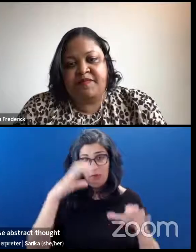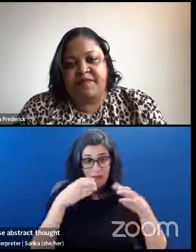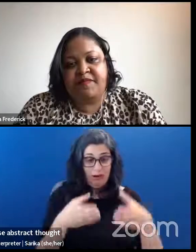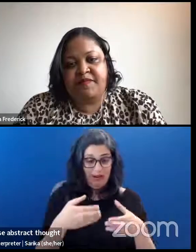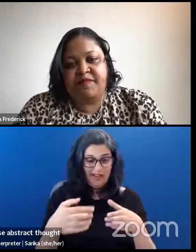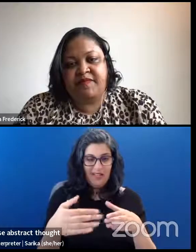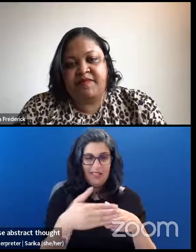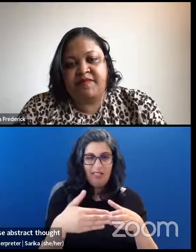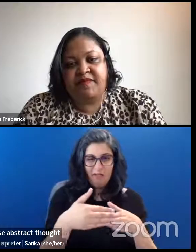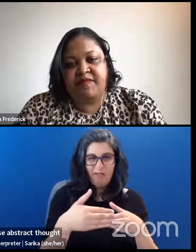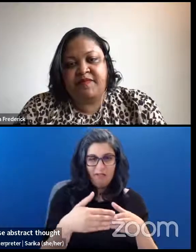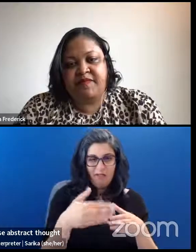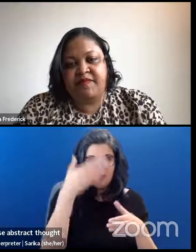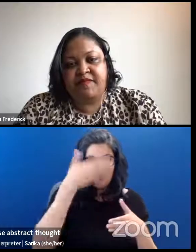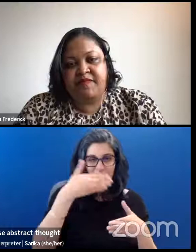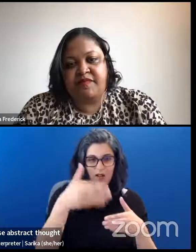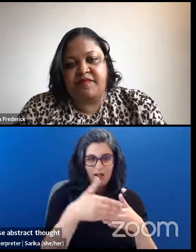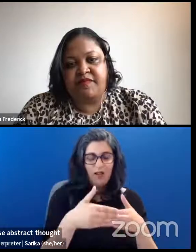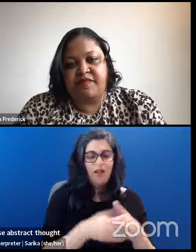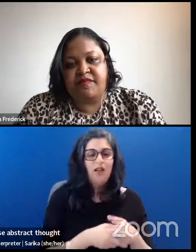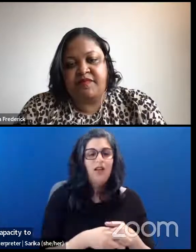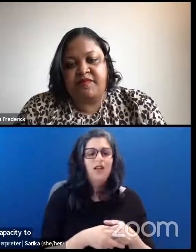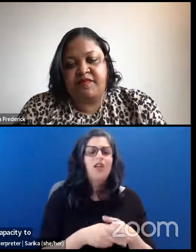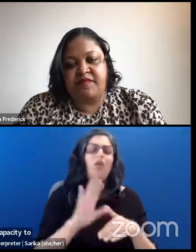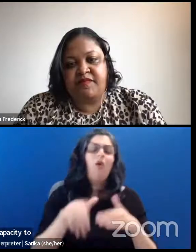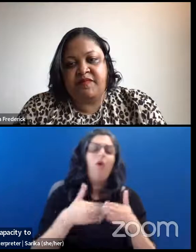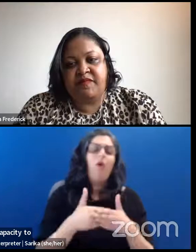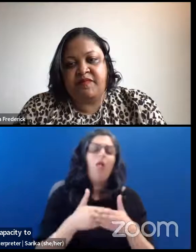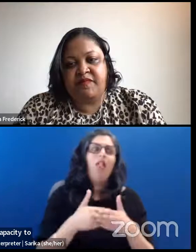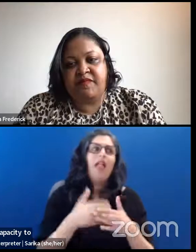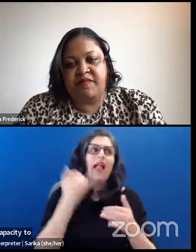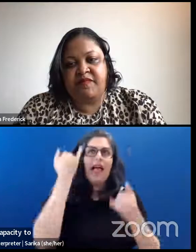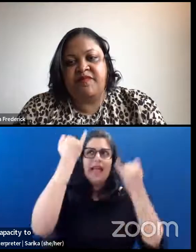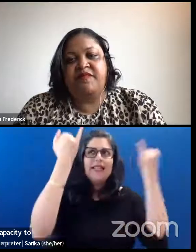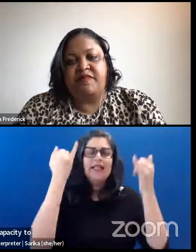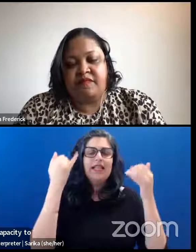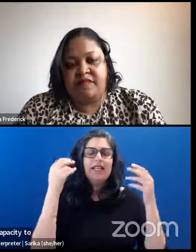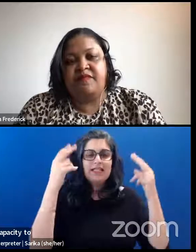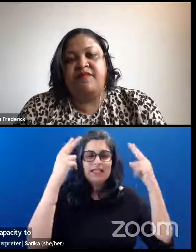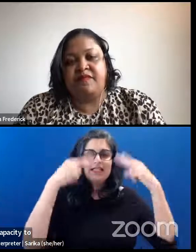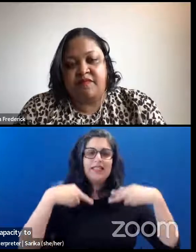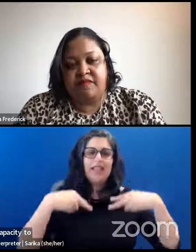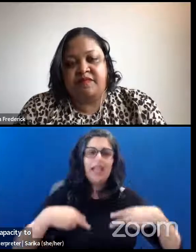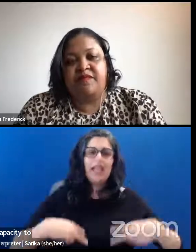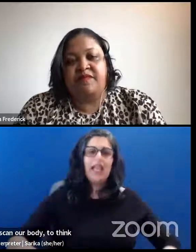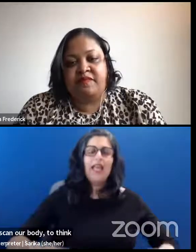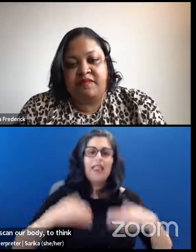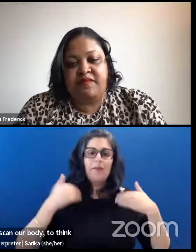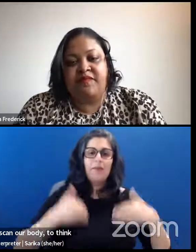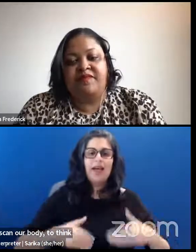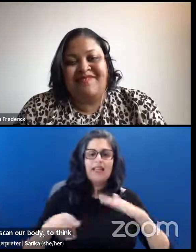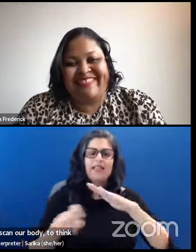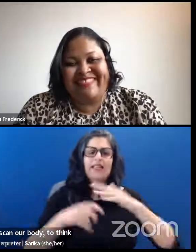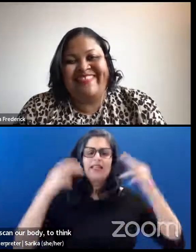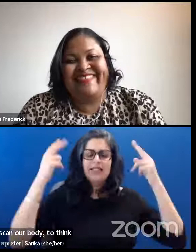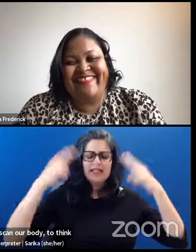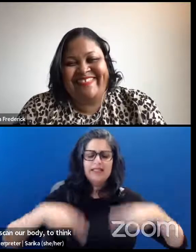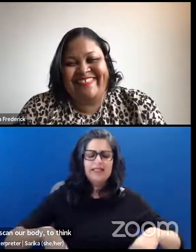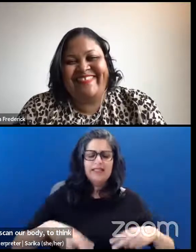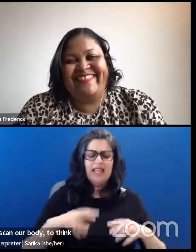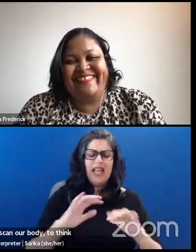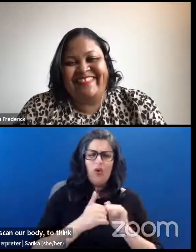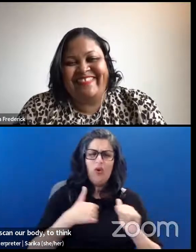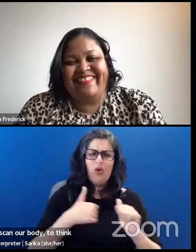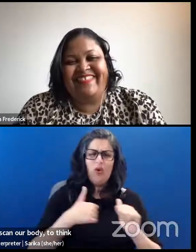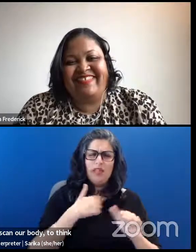speak, to hold ideas, to scan our body, to think about how we're being. What's the word? Is it snappy? Is it calm? Is it exhausted?